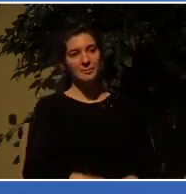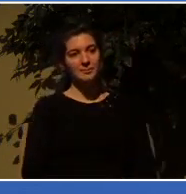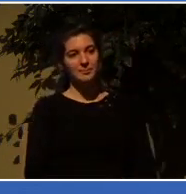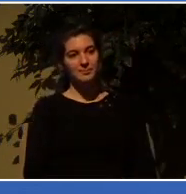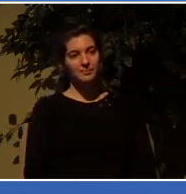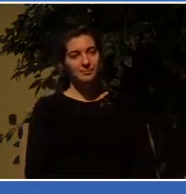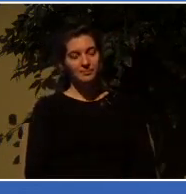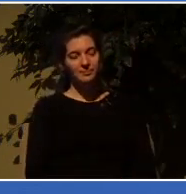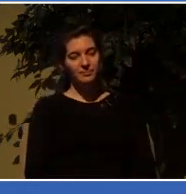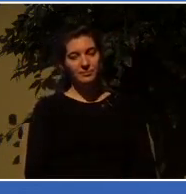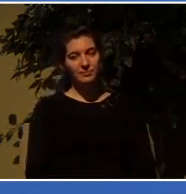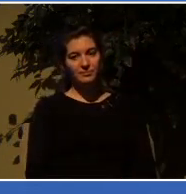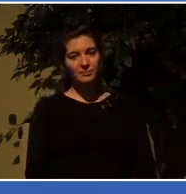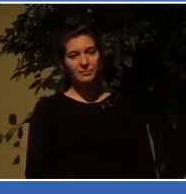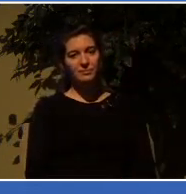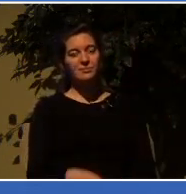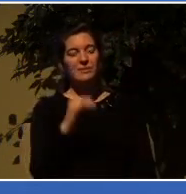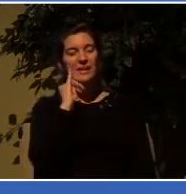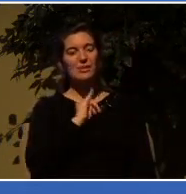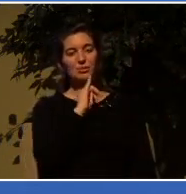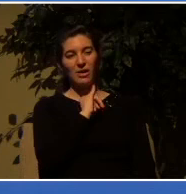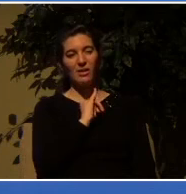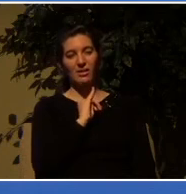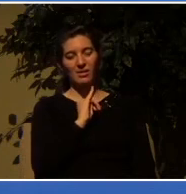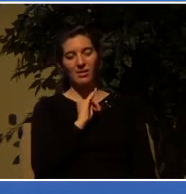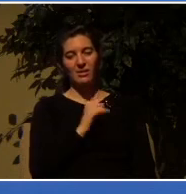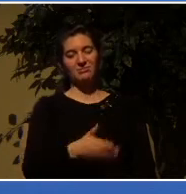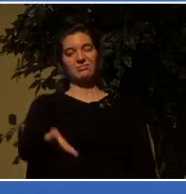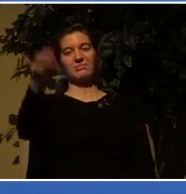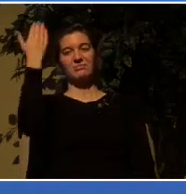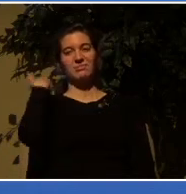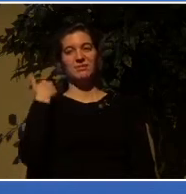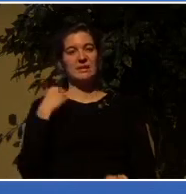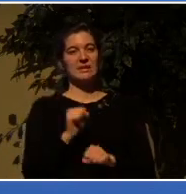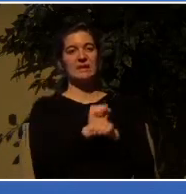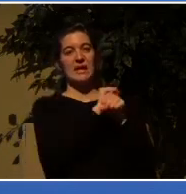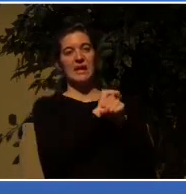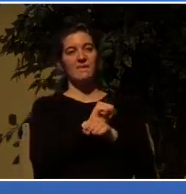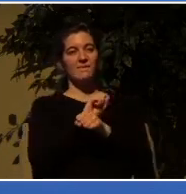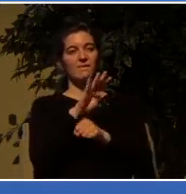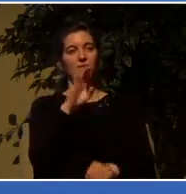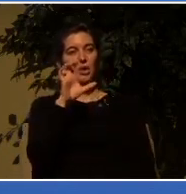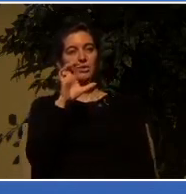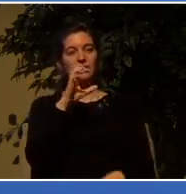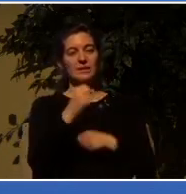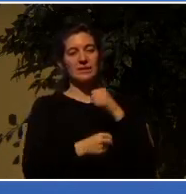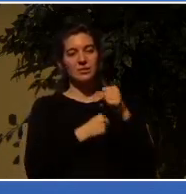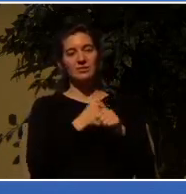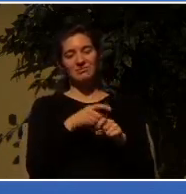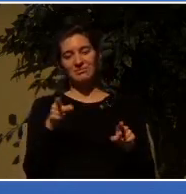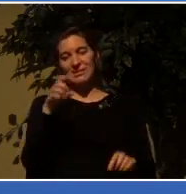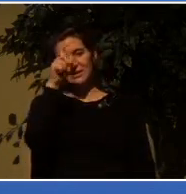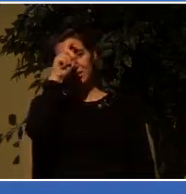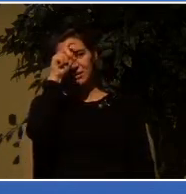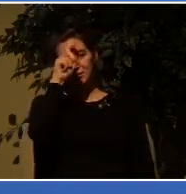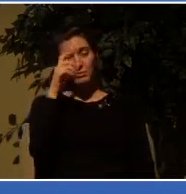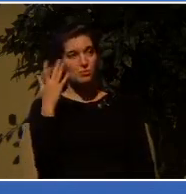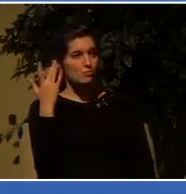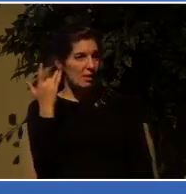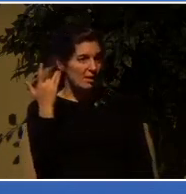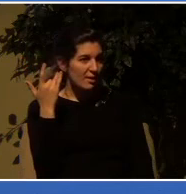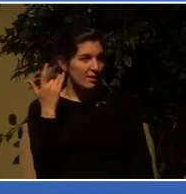for 400 years in Egypt why? because the sins of the